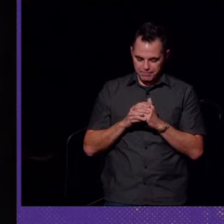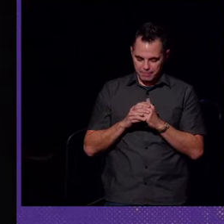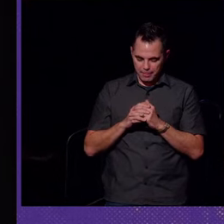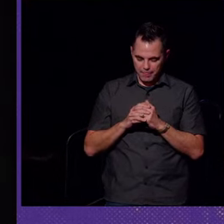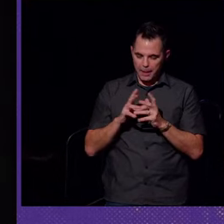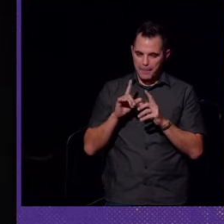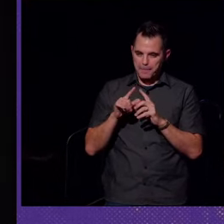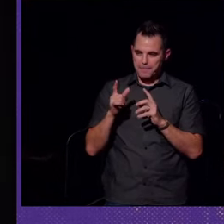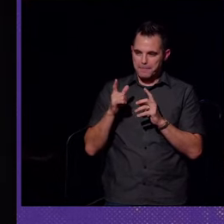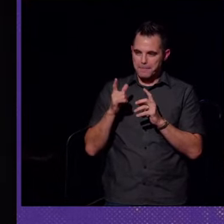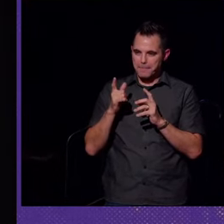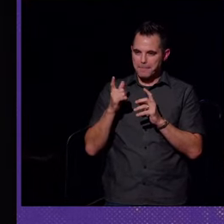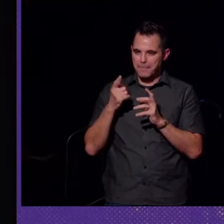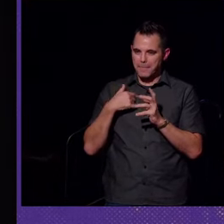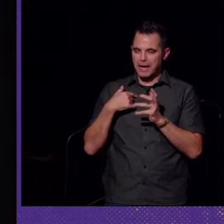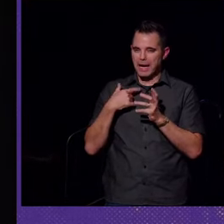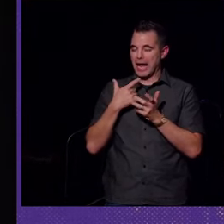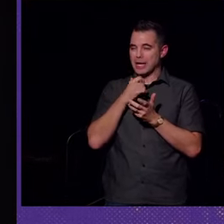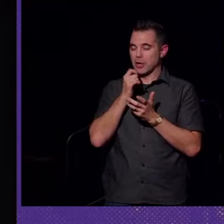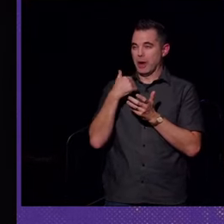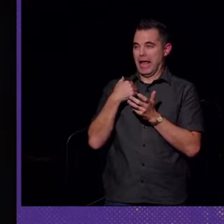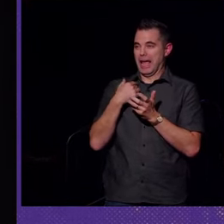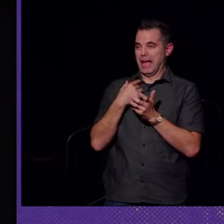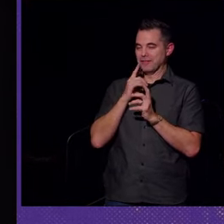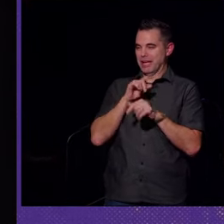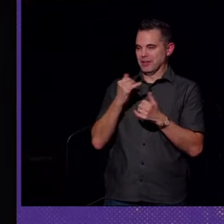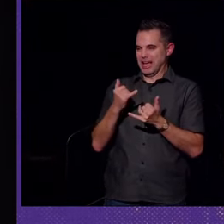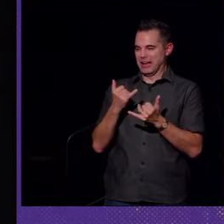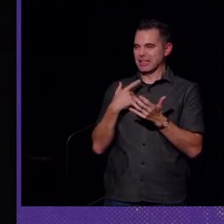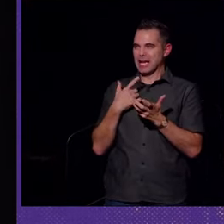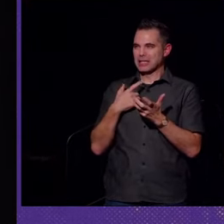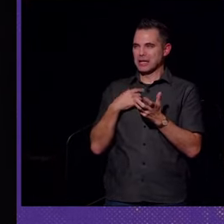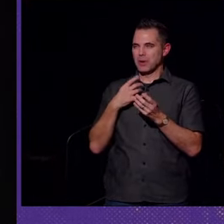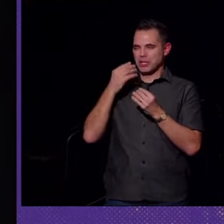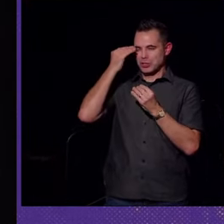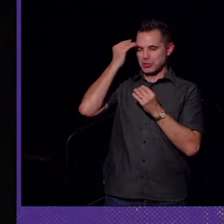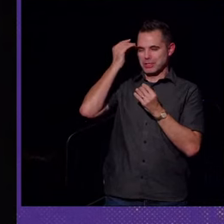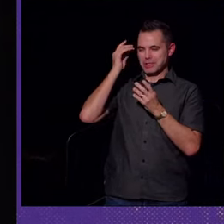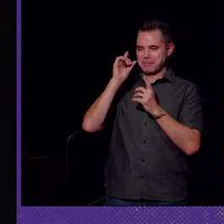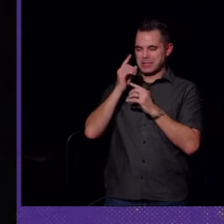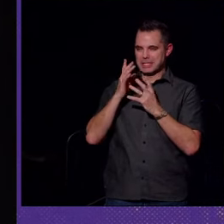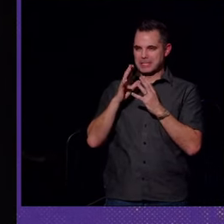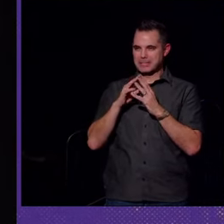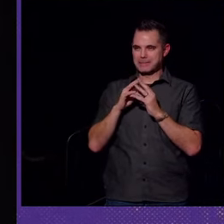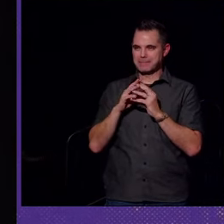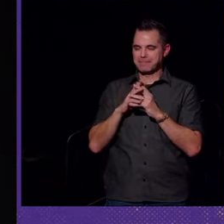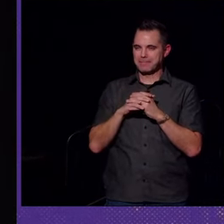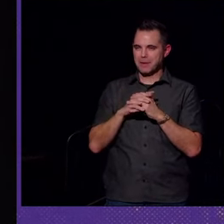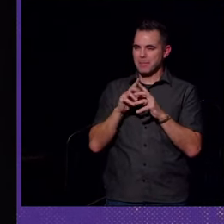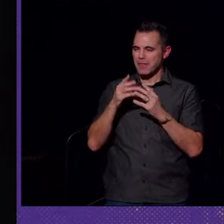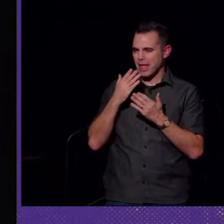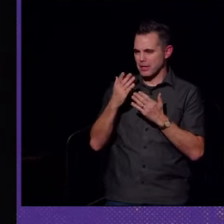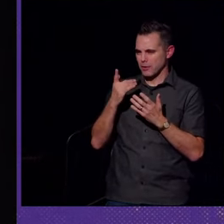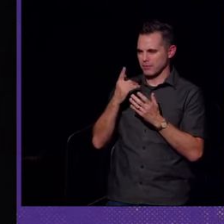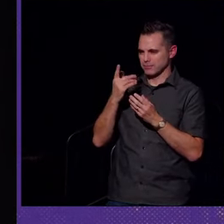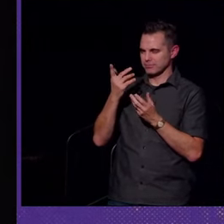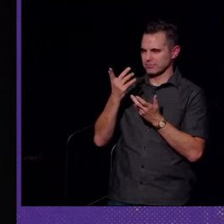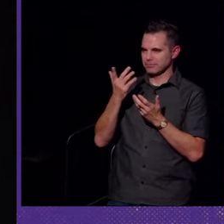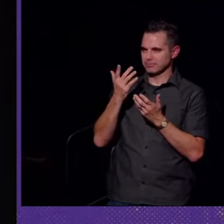But I actually don't at this moment. So I want to ruin it a little bit. But thank you